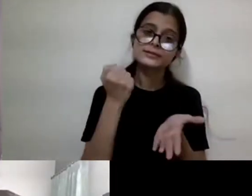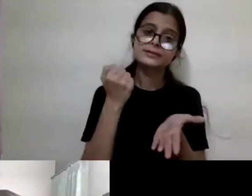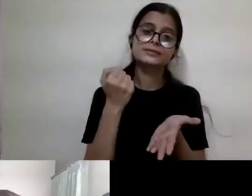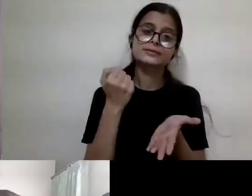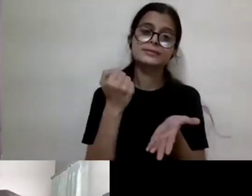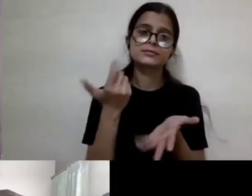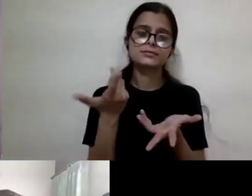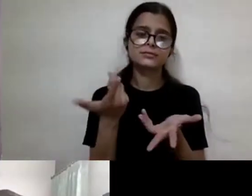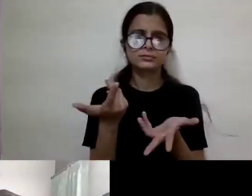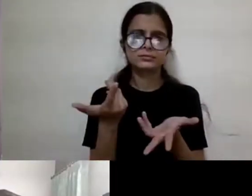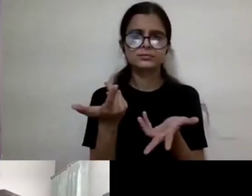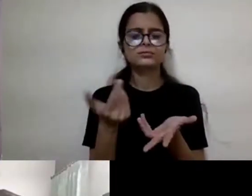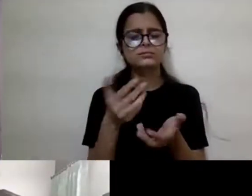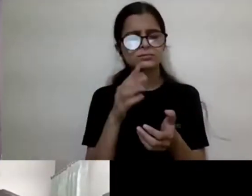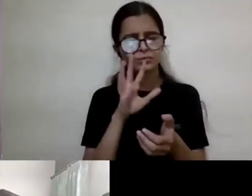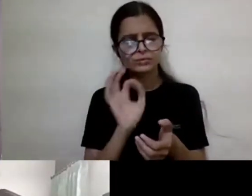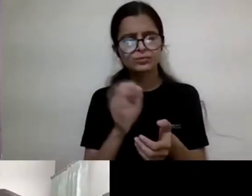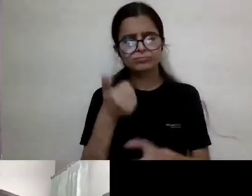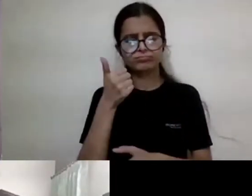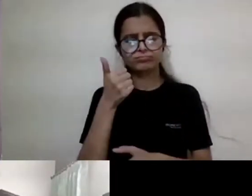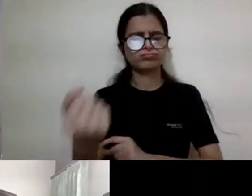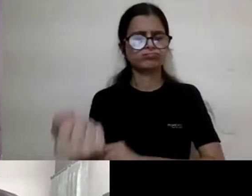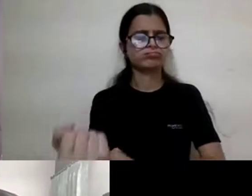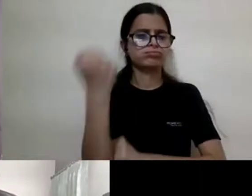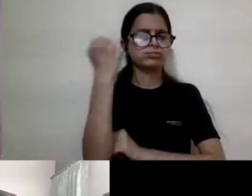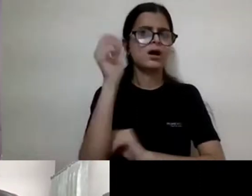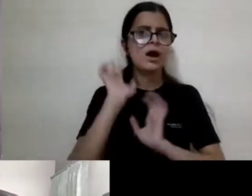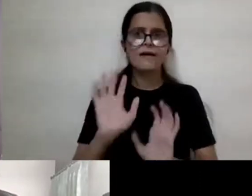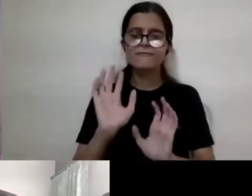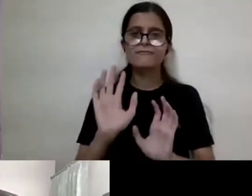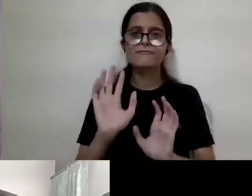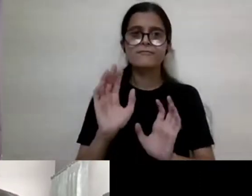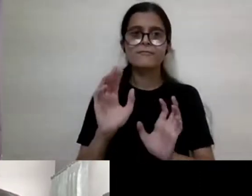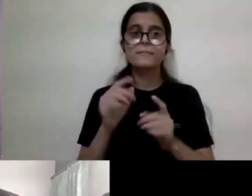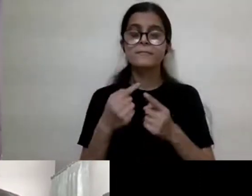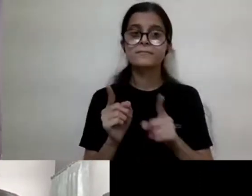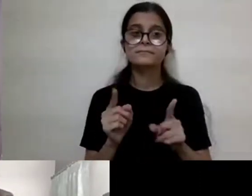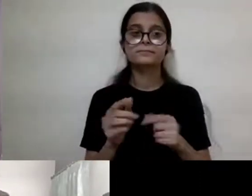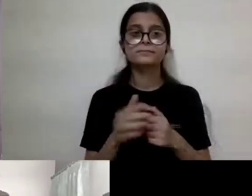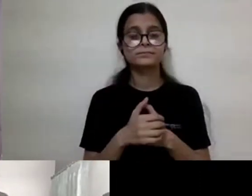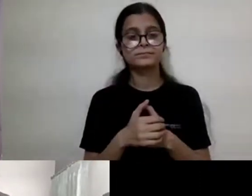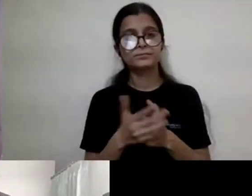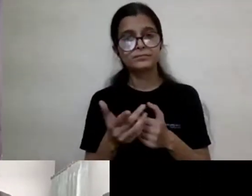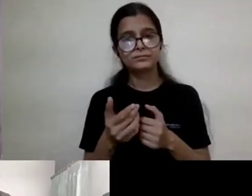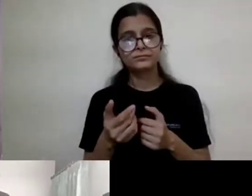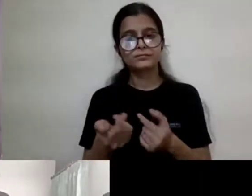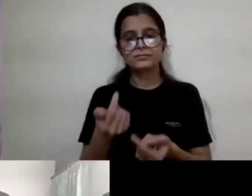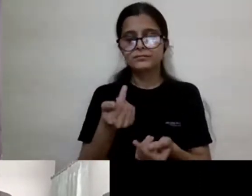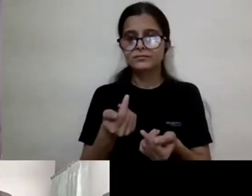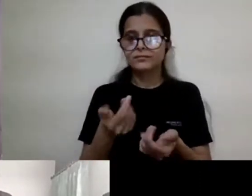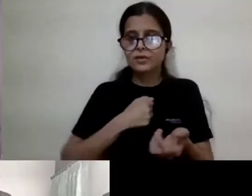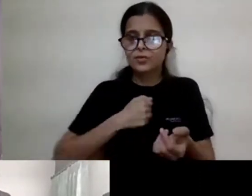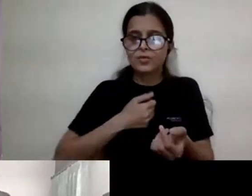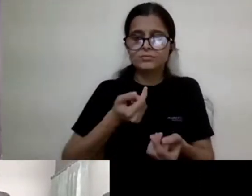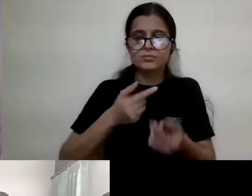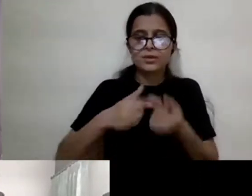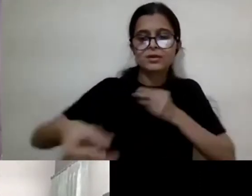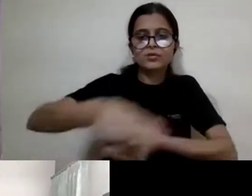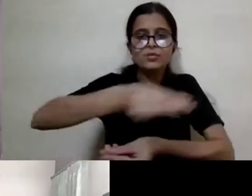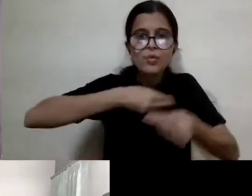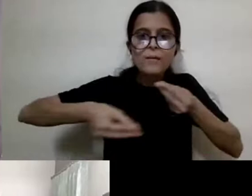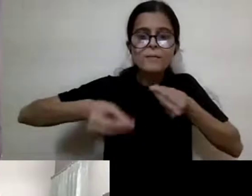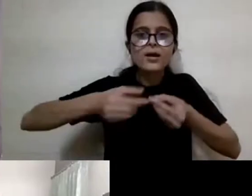good and powerful, but unless they include, uh, from the point of view of a Marxist, uh, economic, uh, rights,